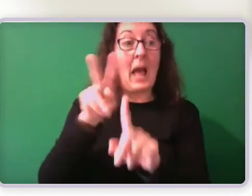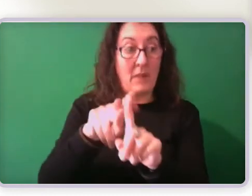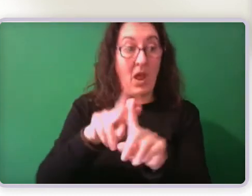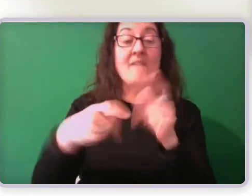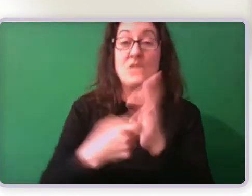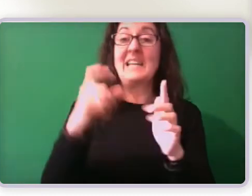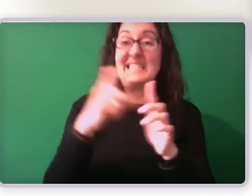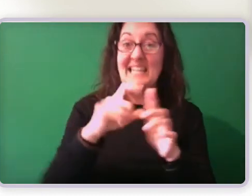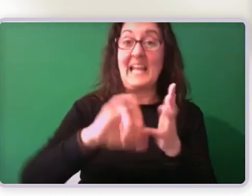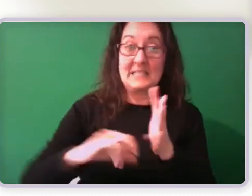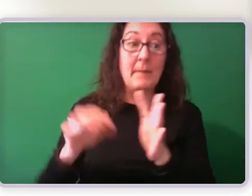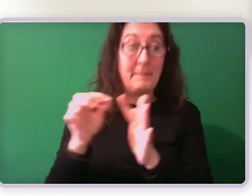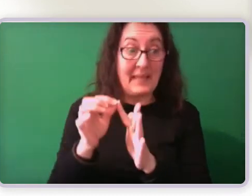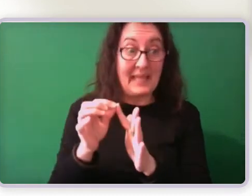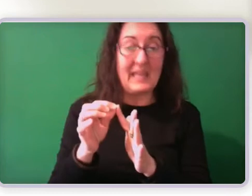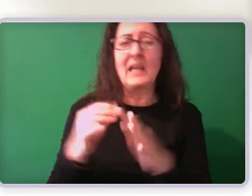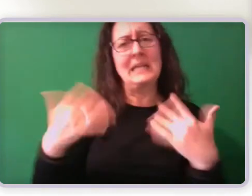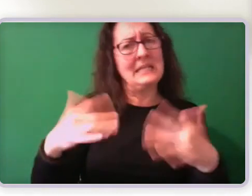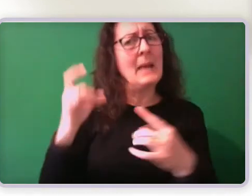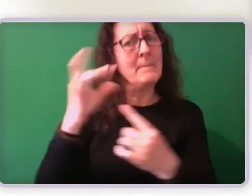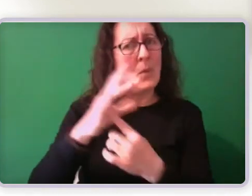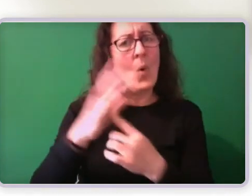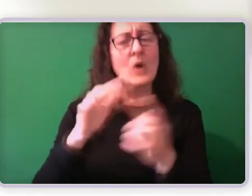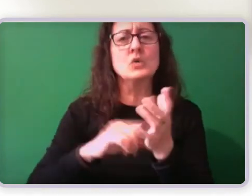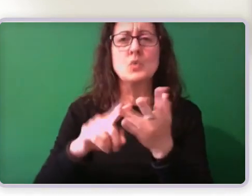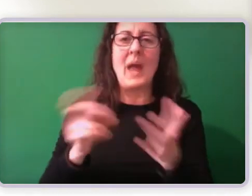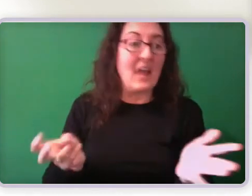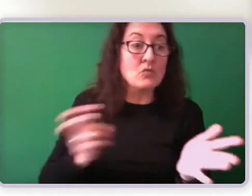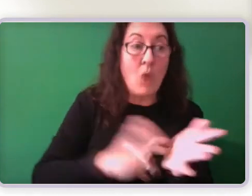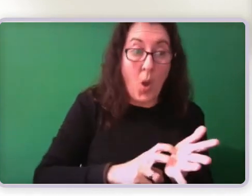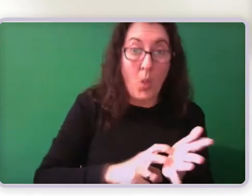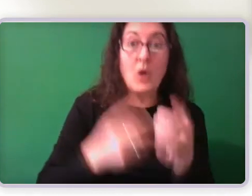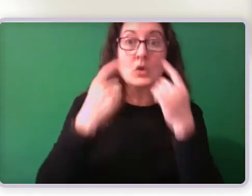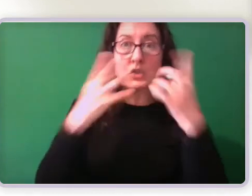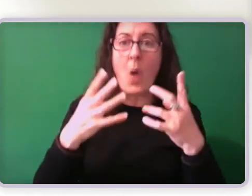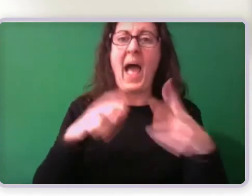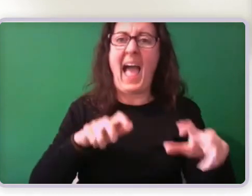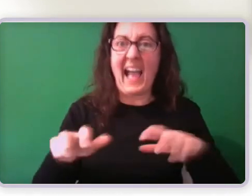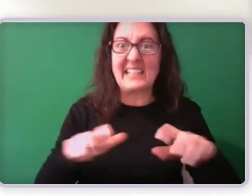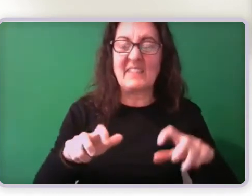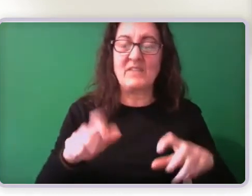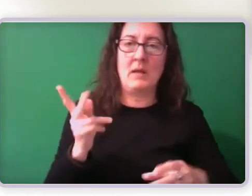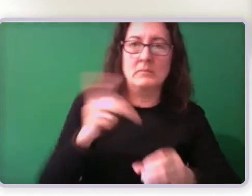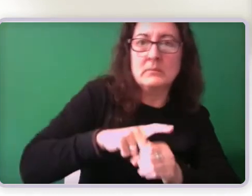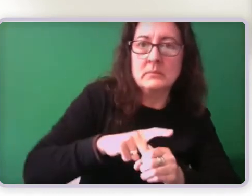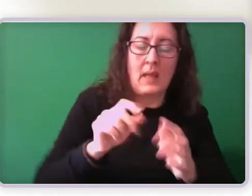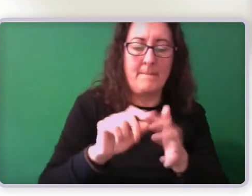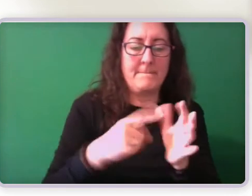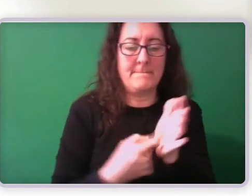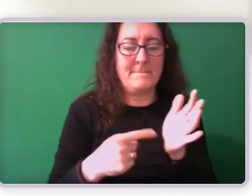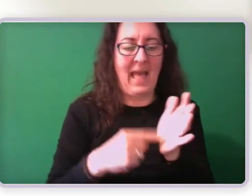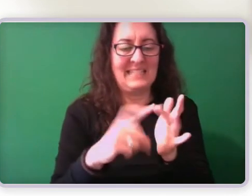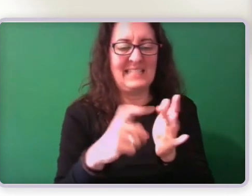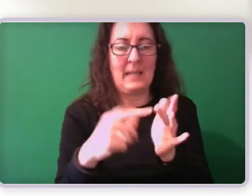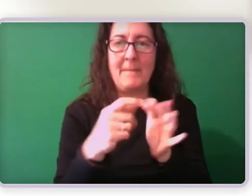it is important to enrol to show active participation. And then it's important if they don't finish the 18